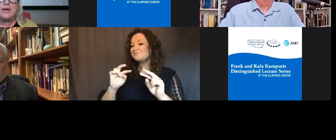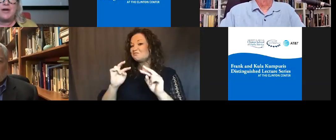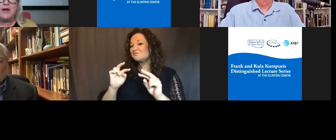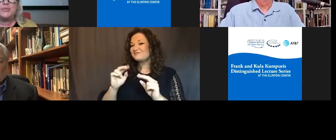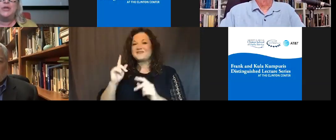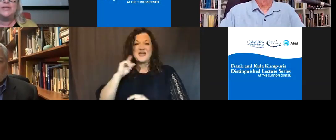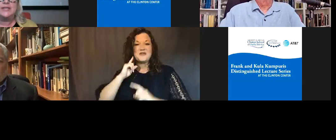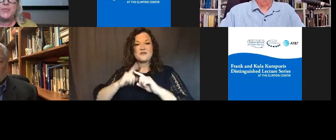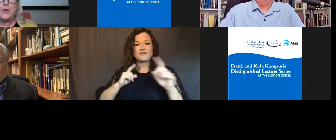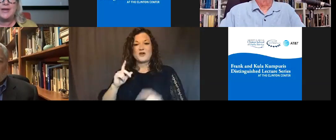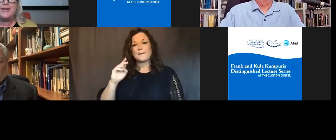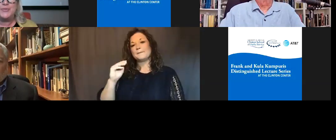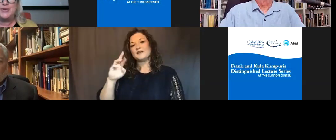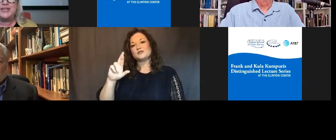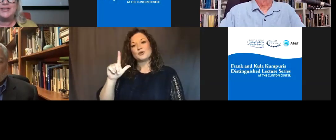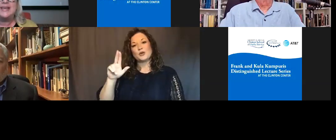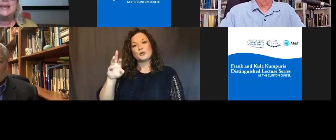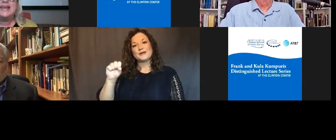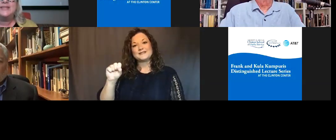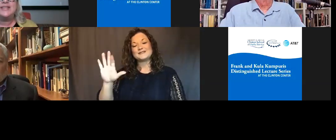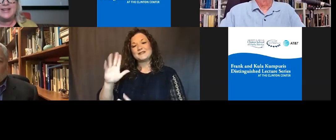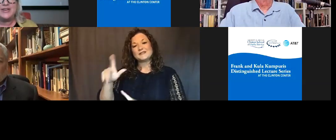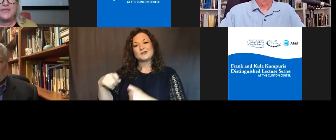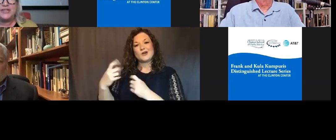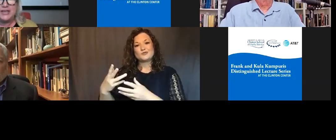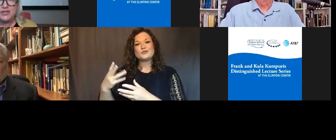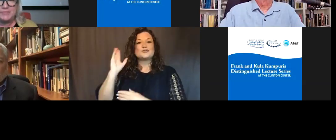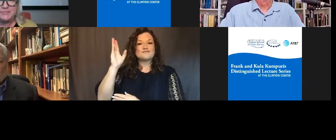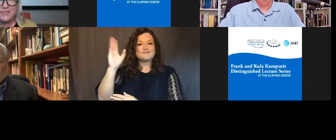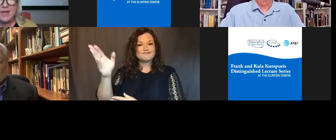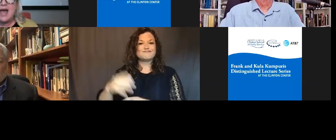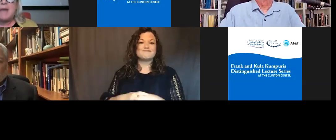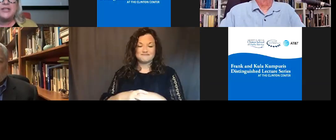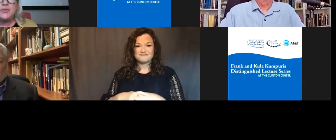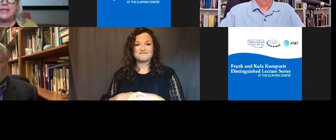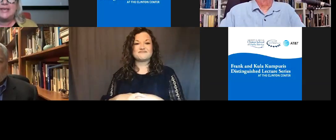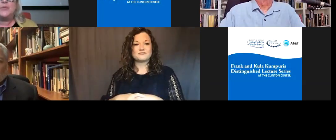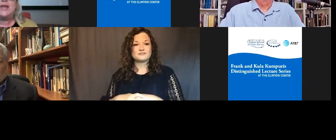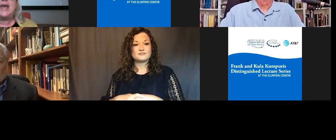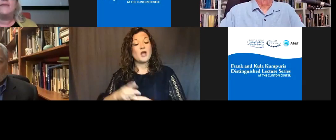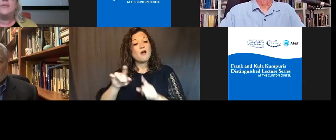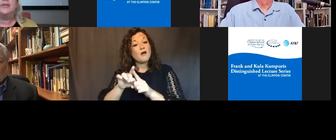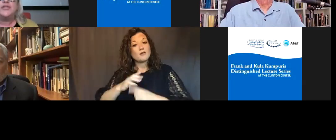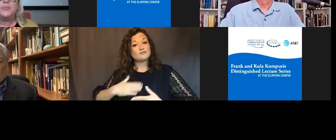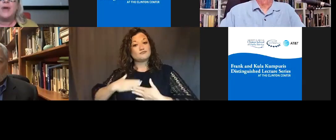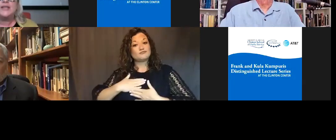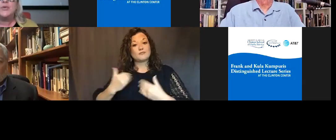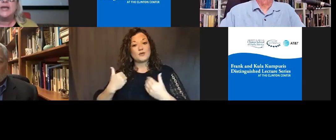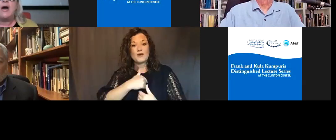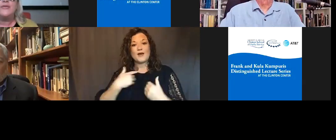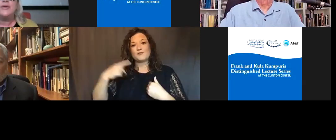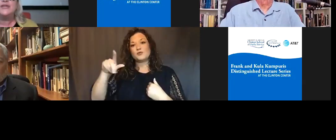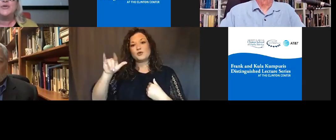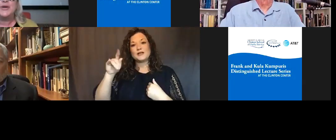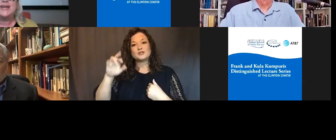more about Congressman Lewis' important contributions in tonight's conversation. I'm also pleased that we have the Pulitzer Prize-winning